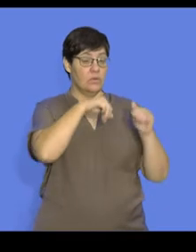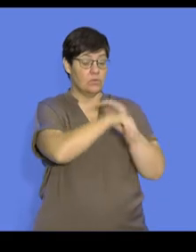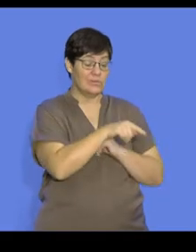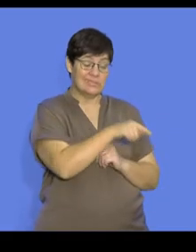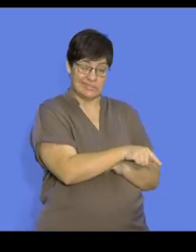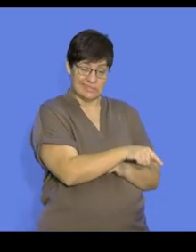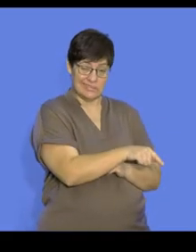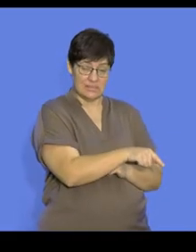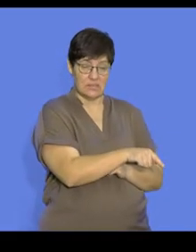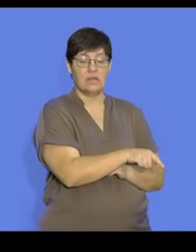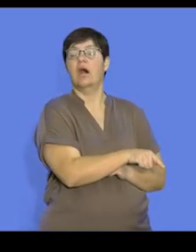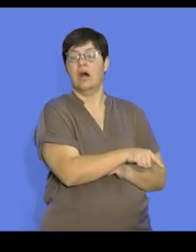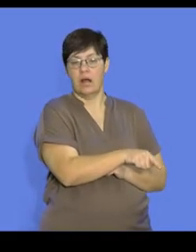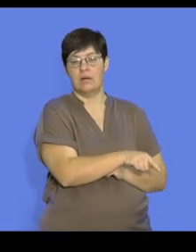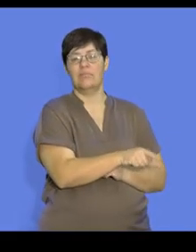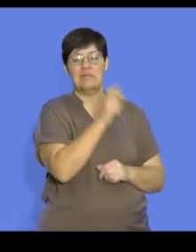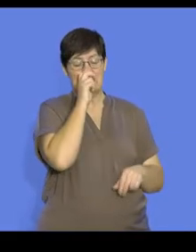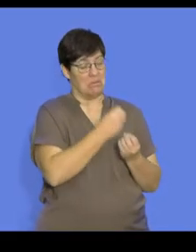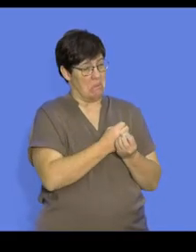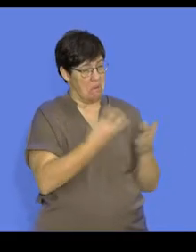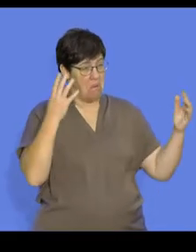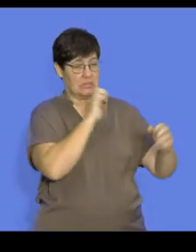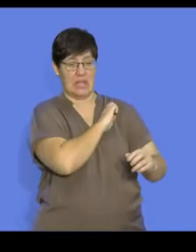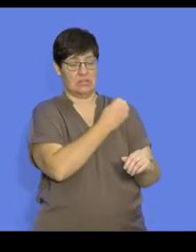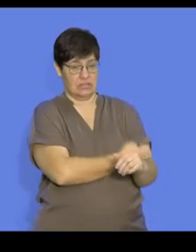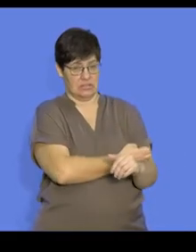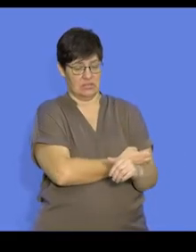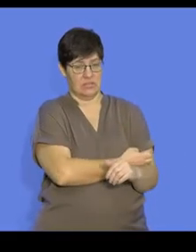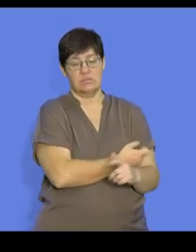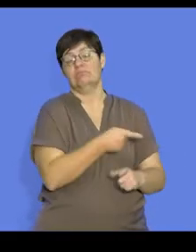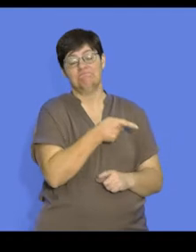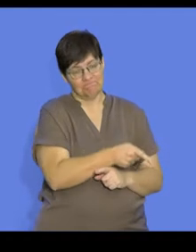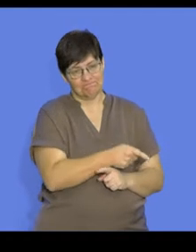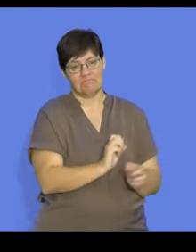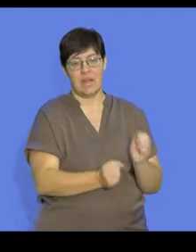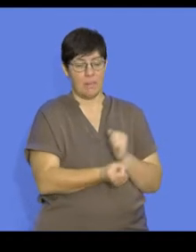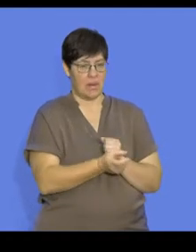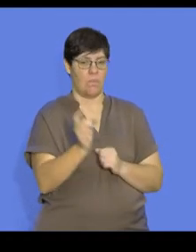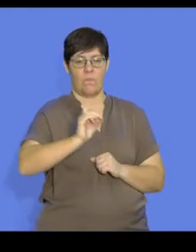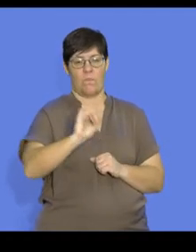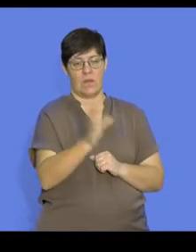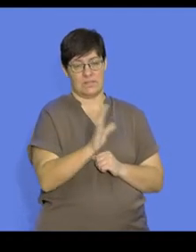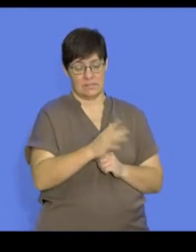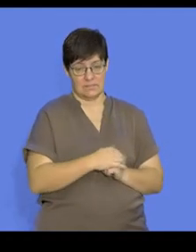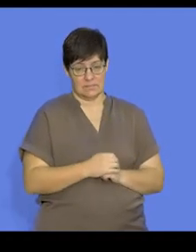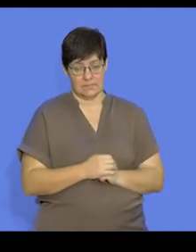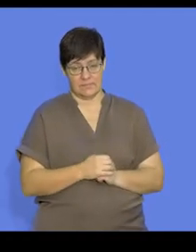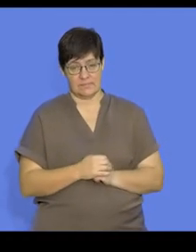in R strategies requires a lot of energy. And so often this happens only once in their lifetime.